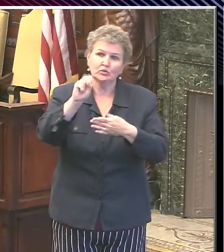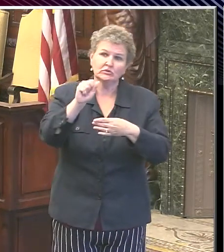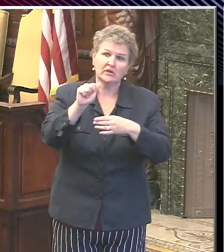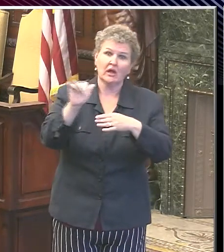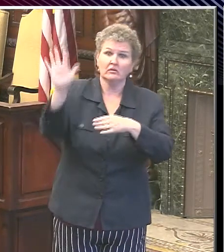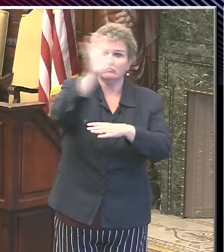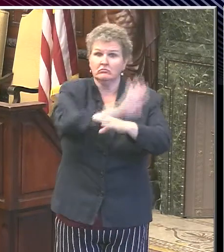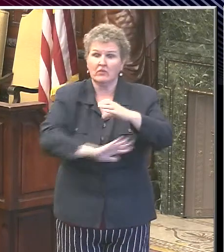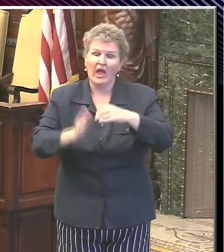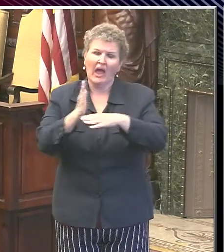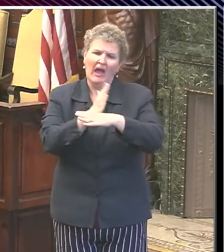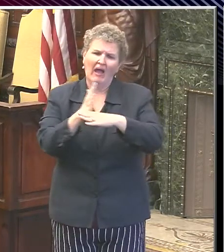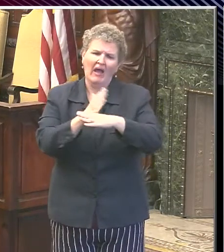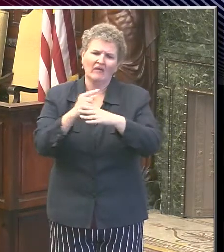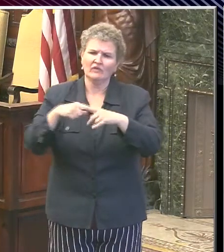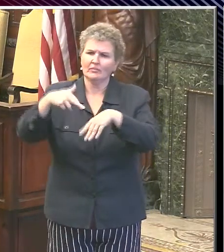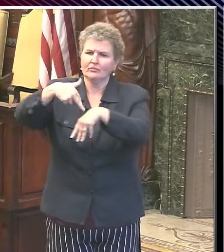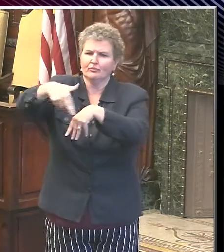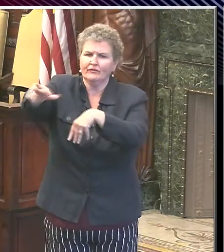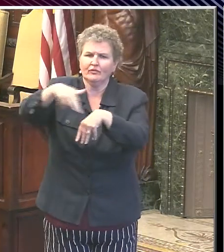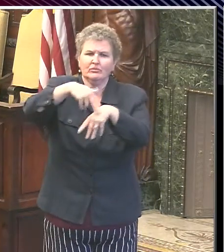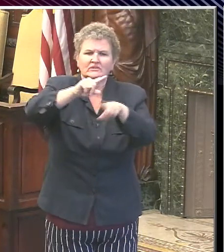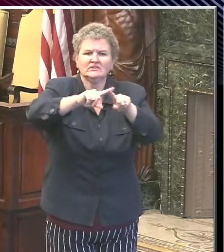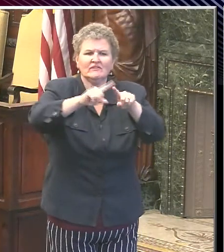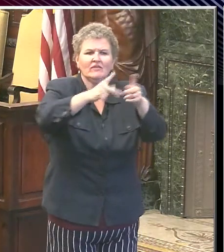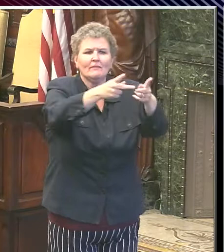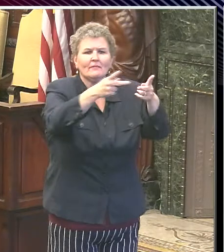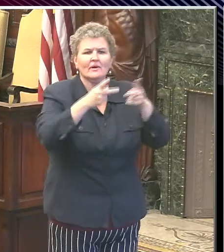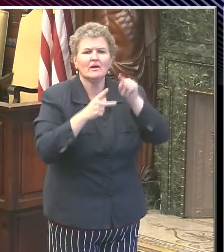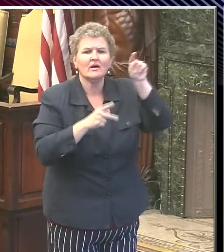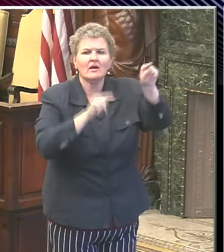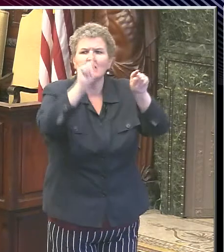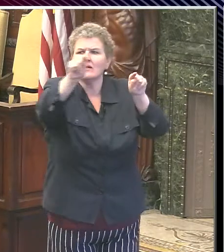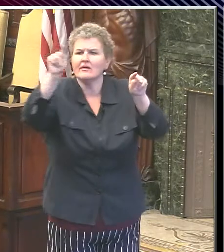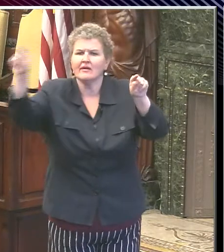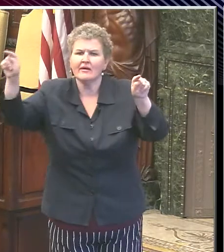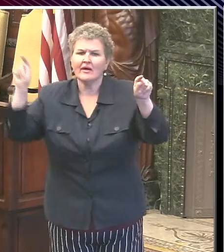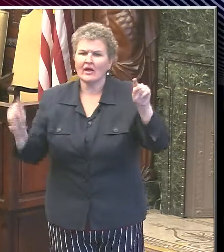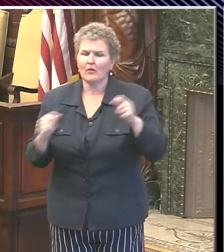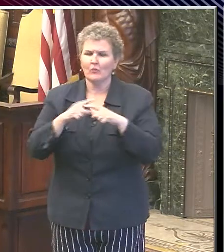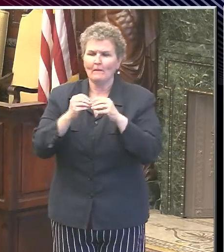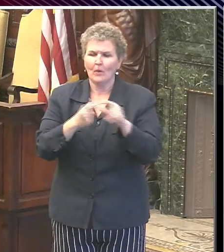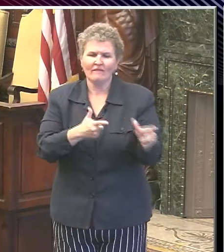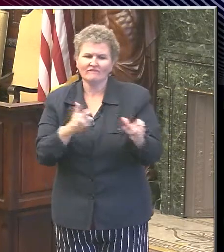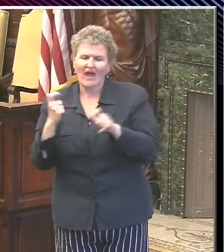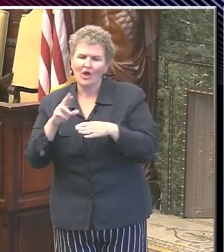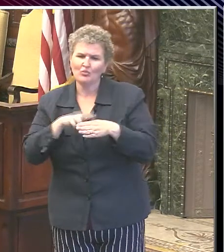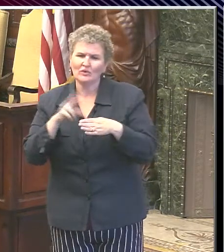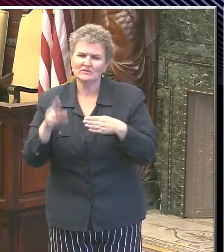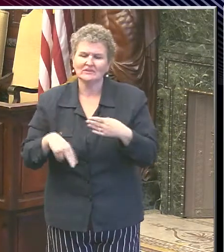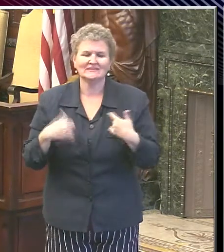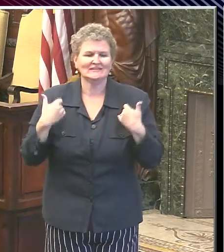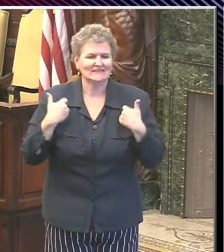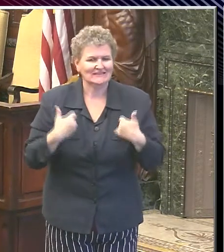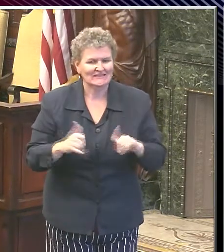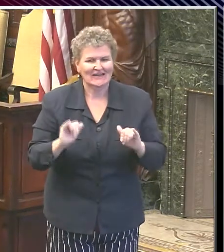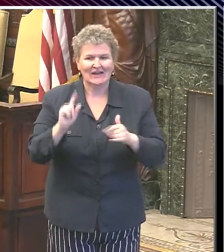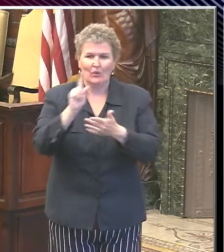testing to local laboratories where we hope to get faster turnaround times. Still, though, it is far too long at a number of sites.